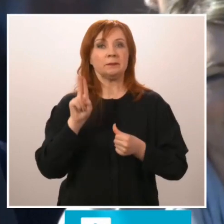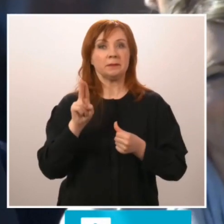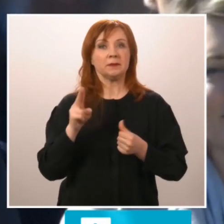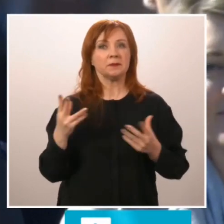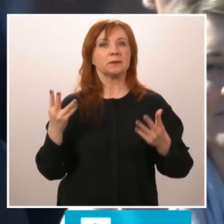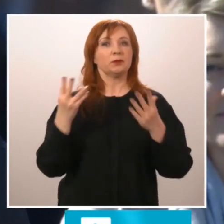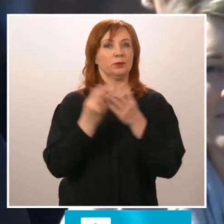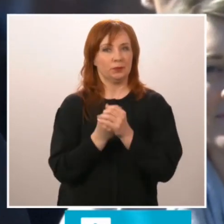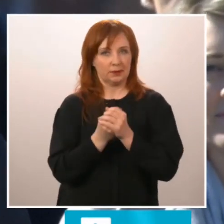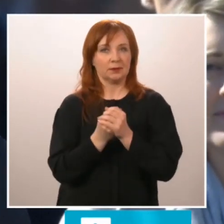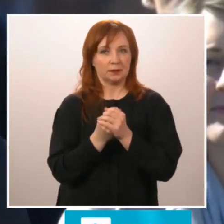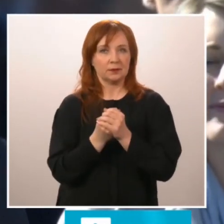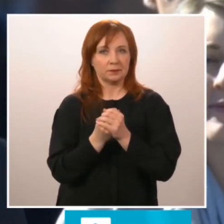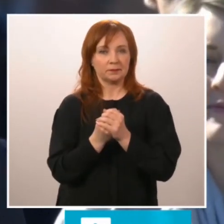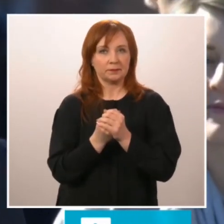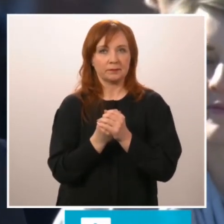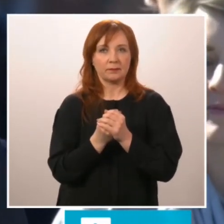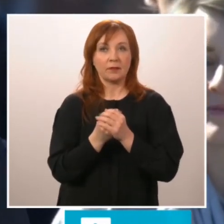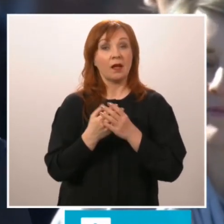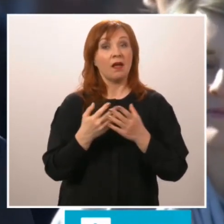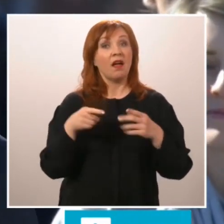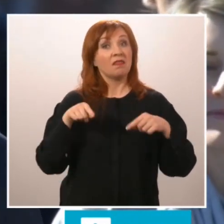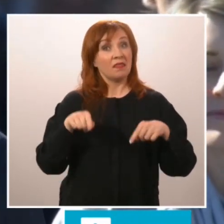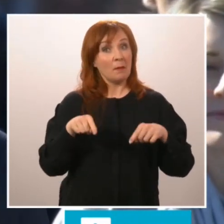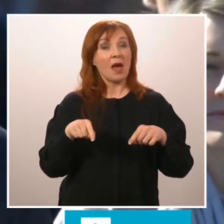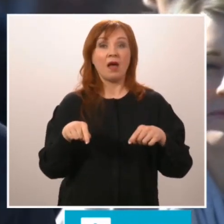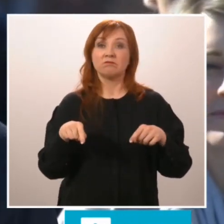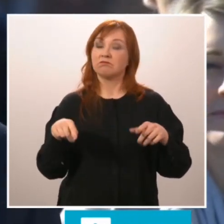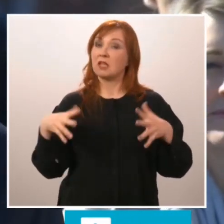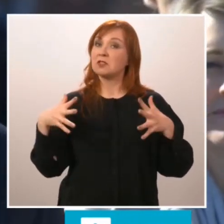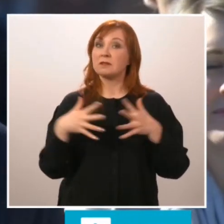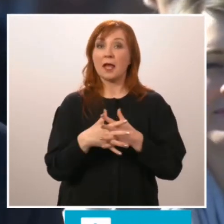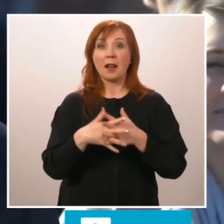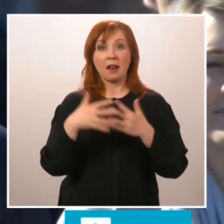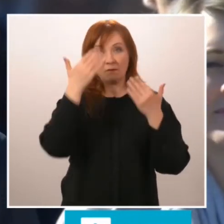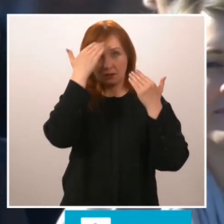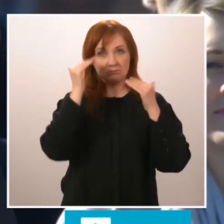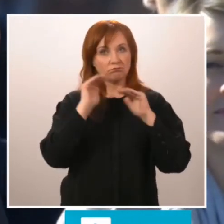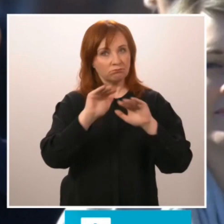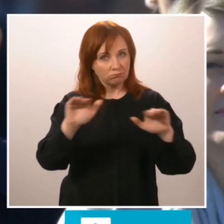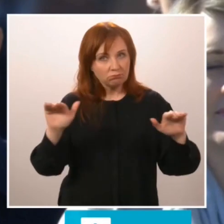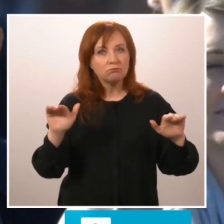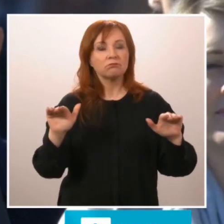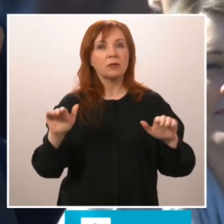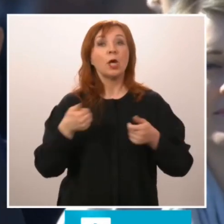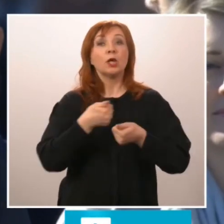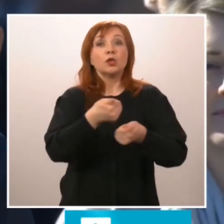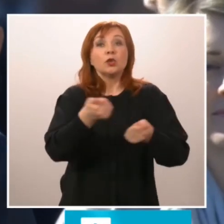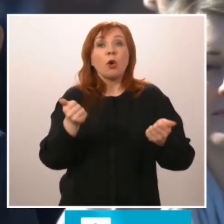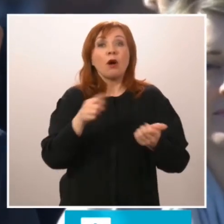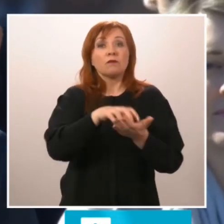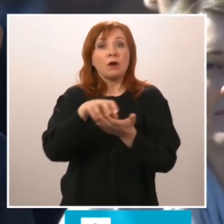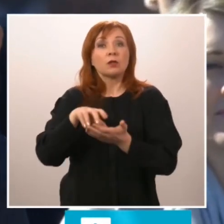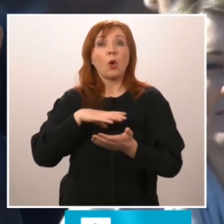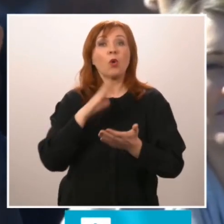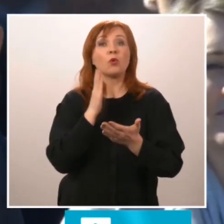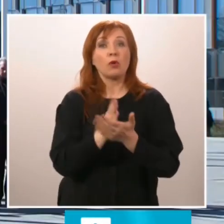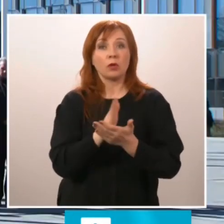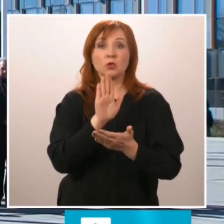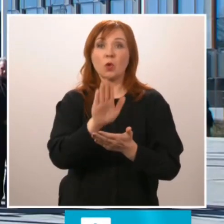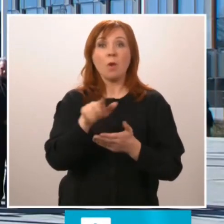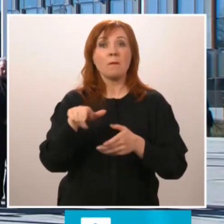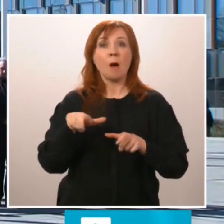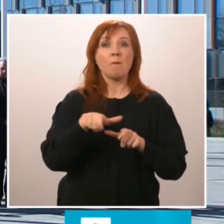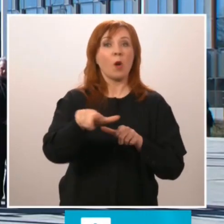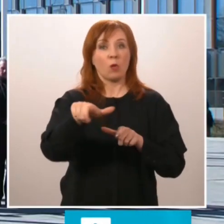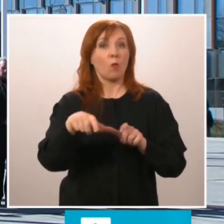This sends a clear message that every nation has the right to choose its own path. That NATO's